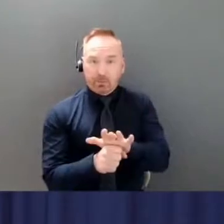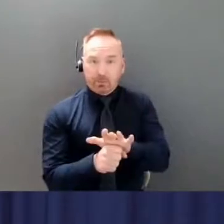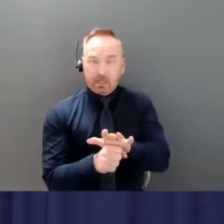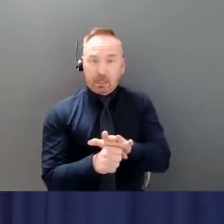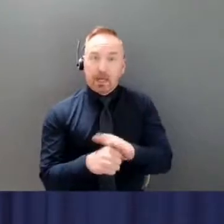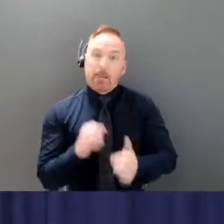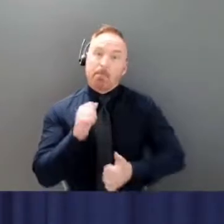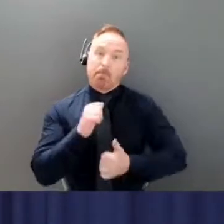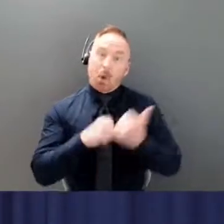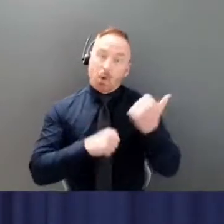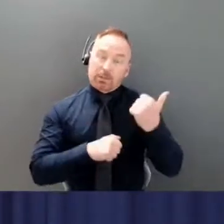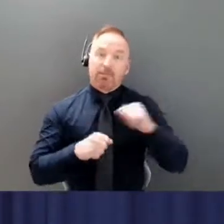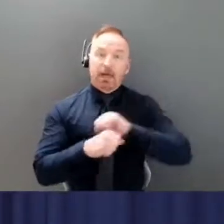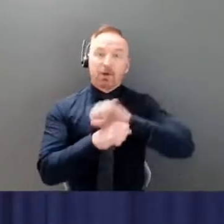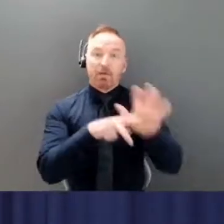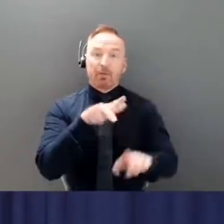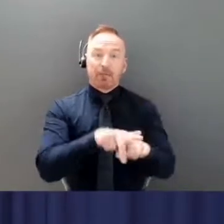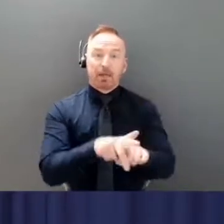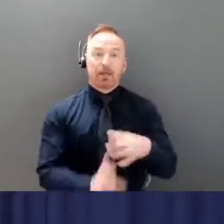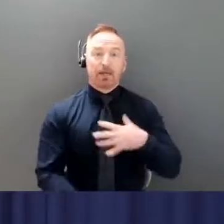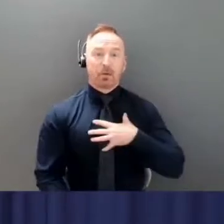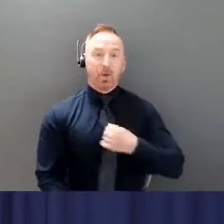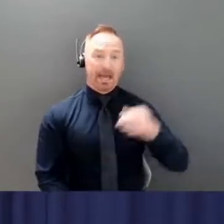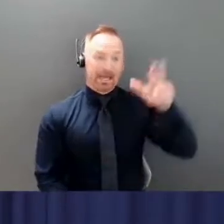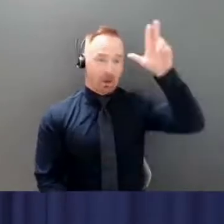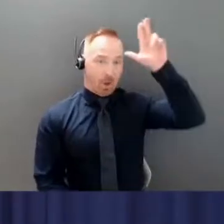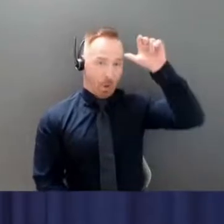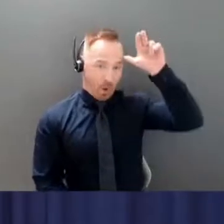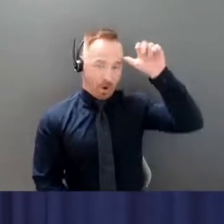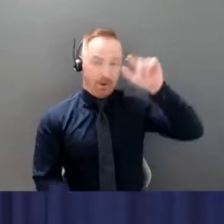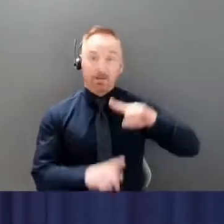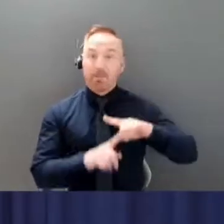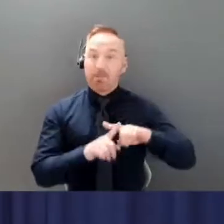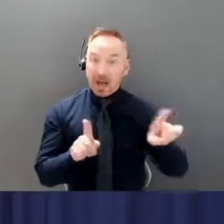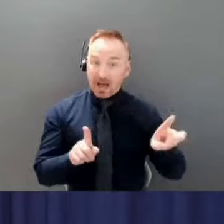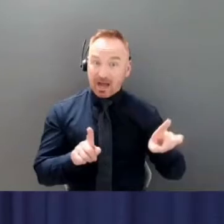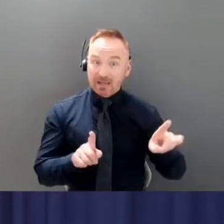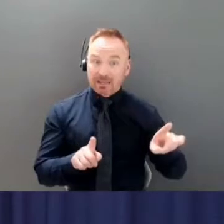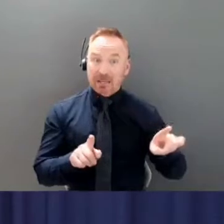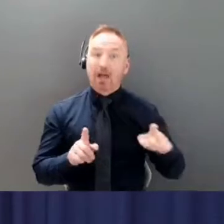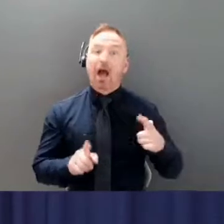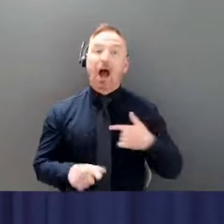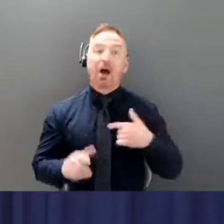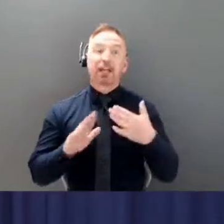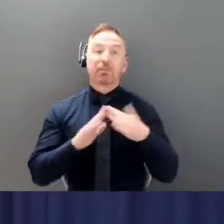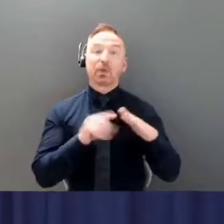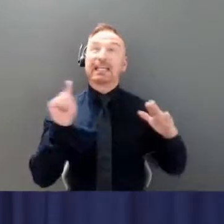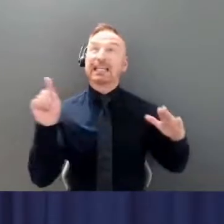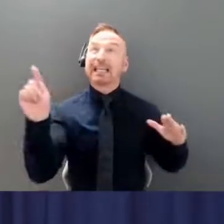Whitehorse, but there are also cases in nearly all of our communities now.